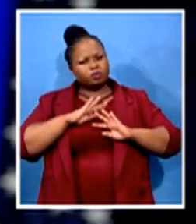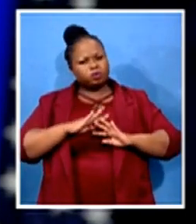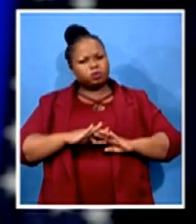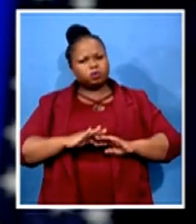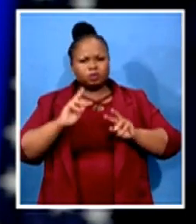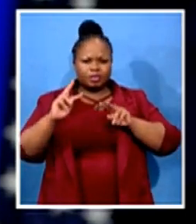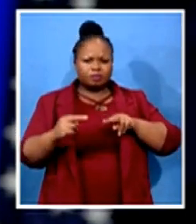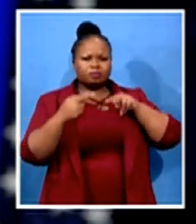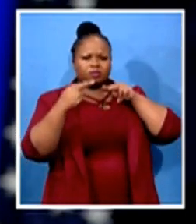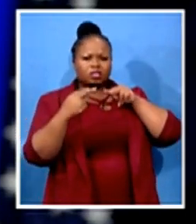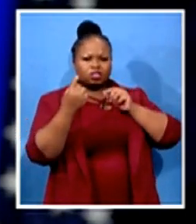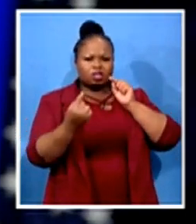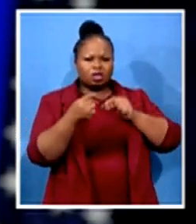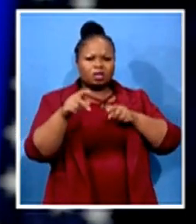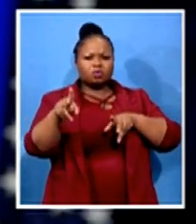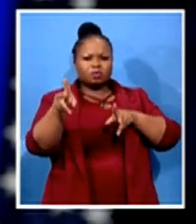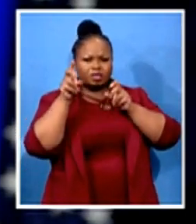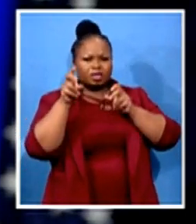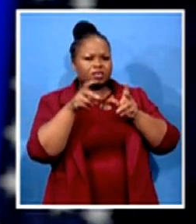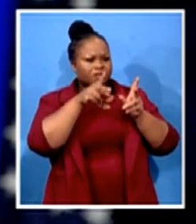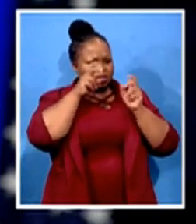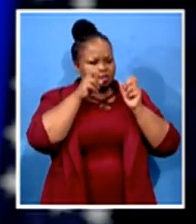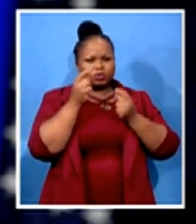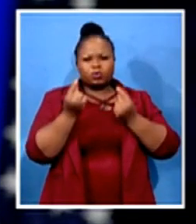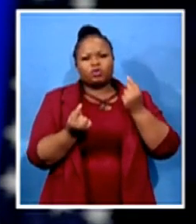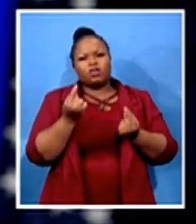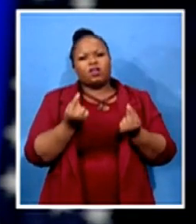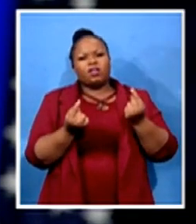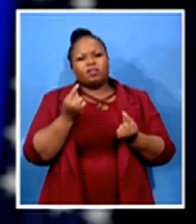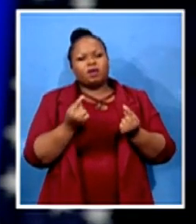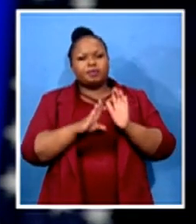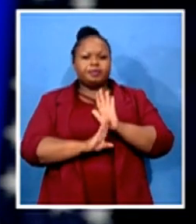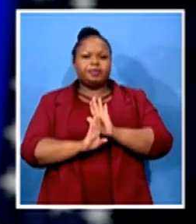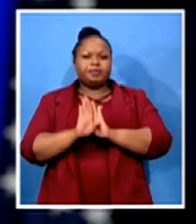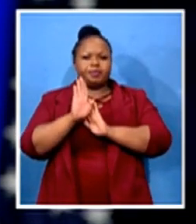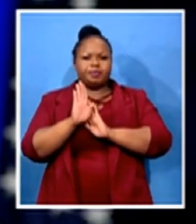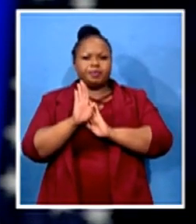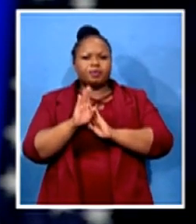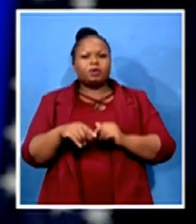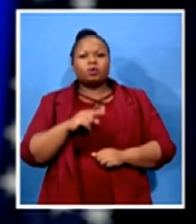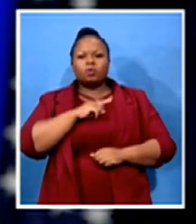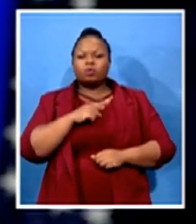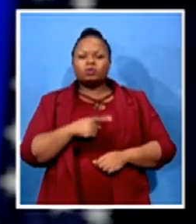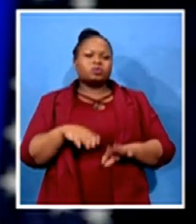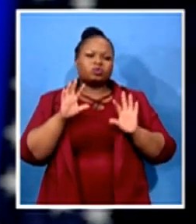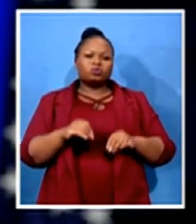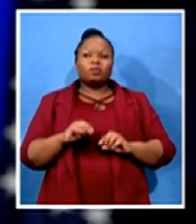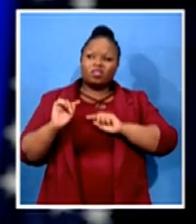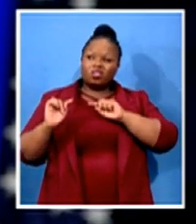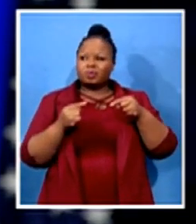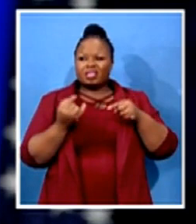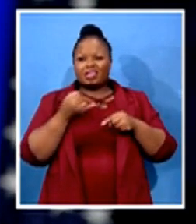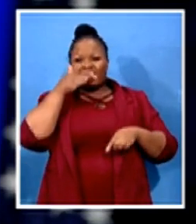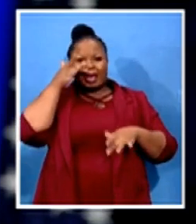again. And to make progress, we have to stop treating our opponents as our enemies. They are not our